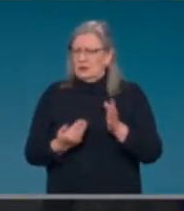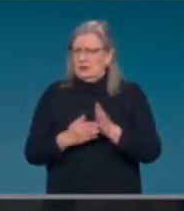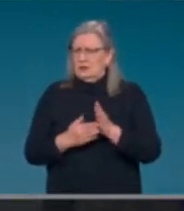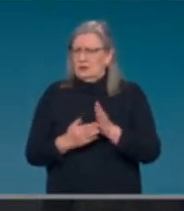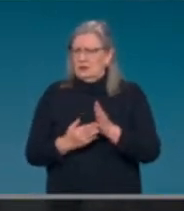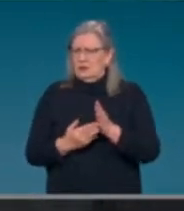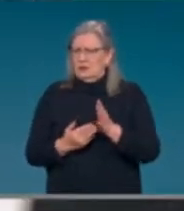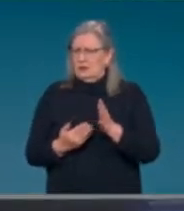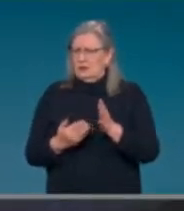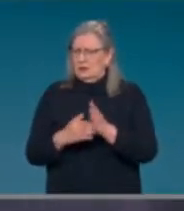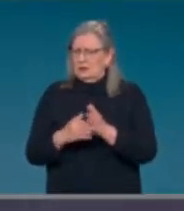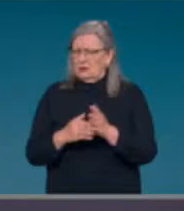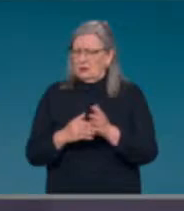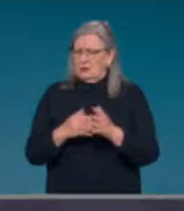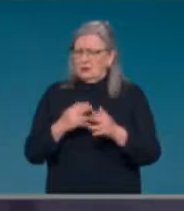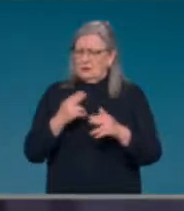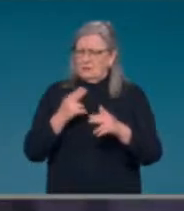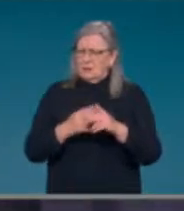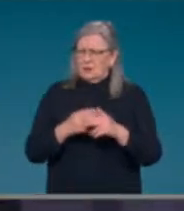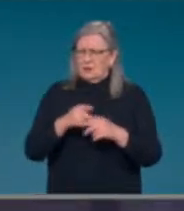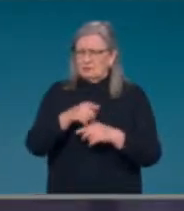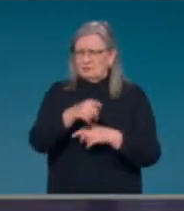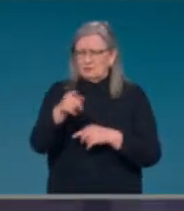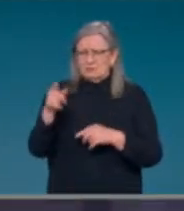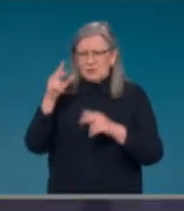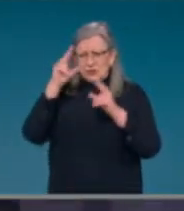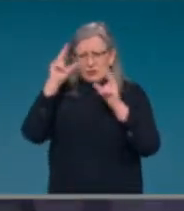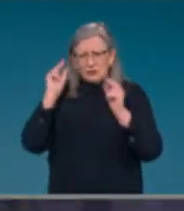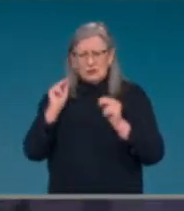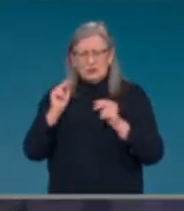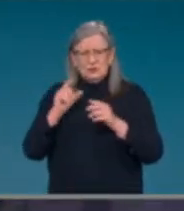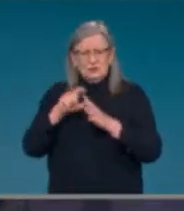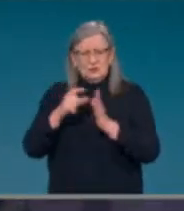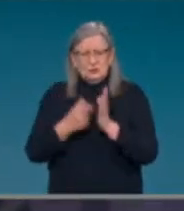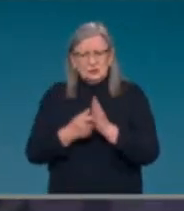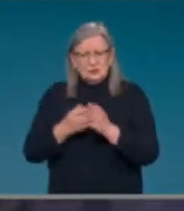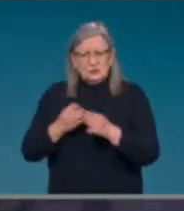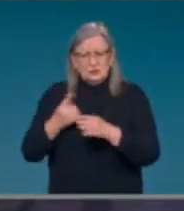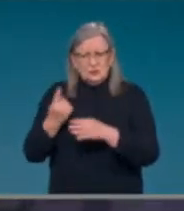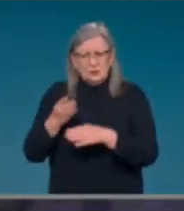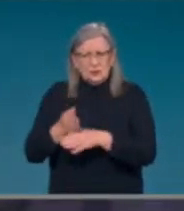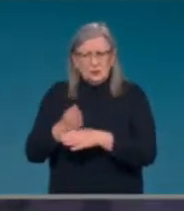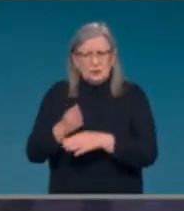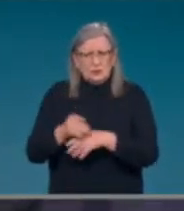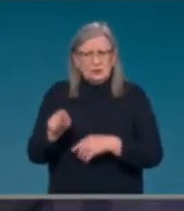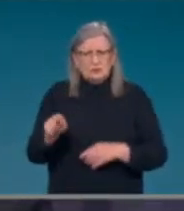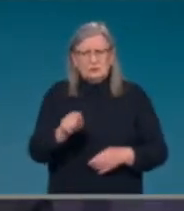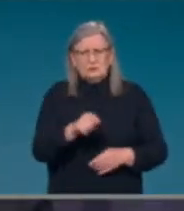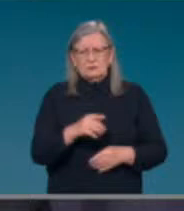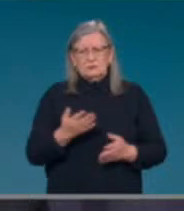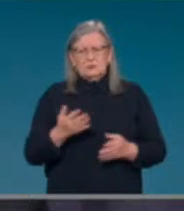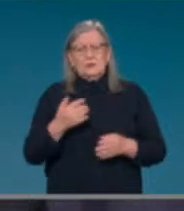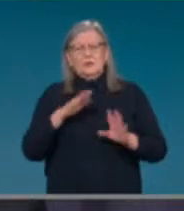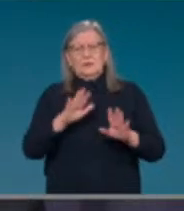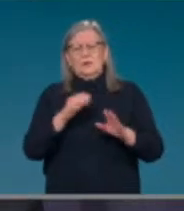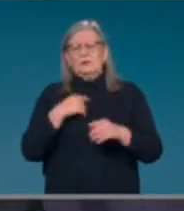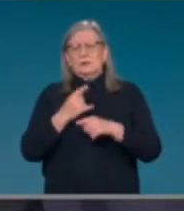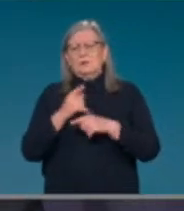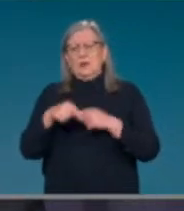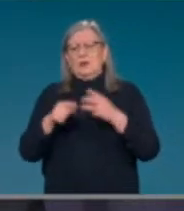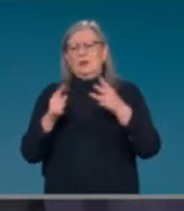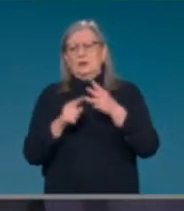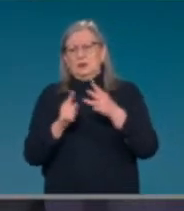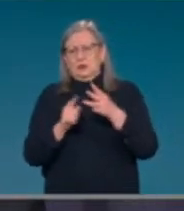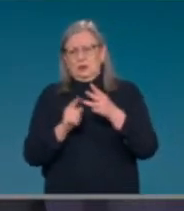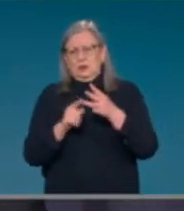for the booster? So, I'll speak very briefly on boosters and then turn to John on rapid antigen tests. So, at this stage, there's no